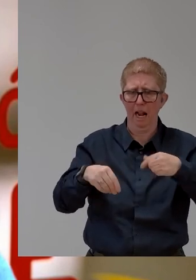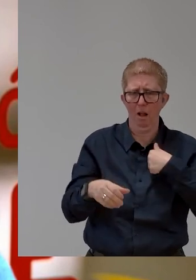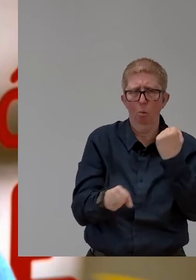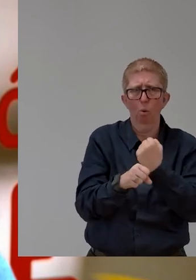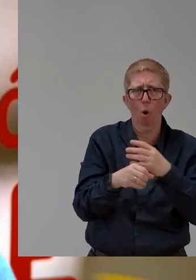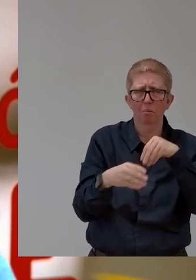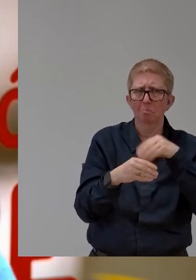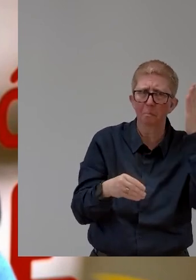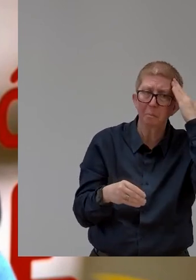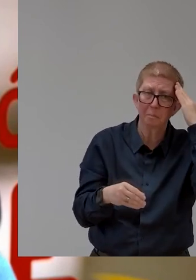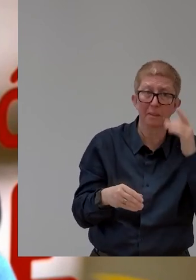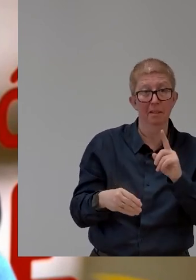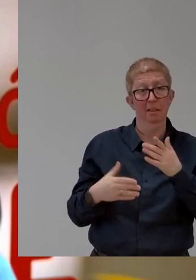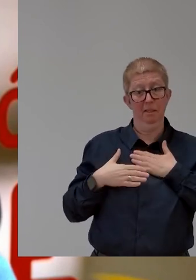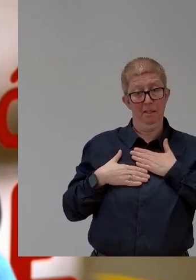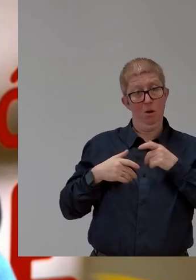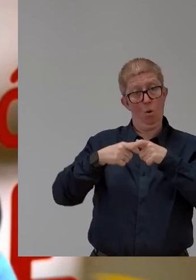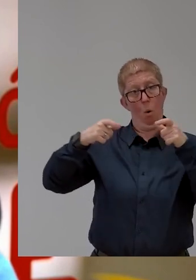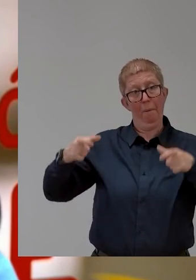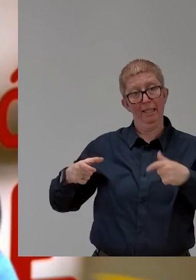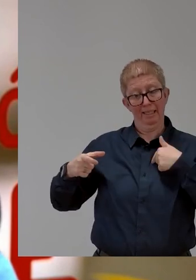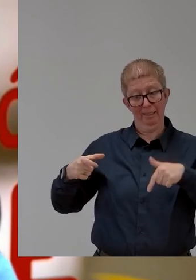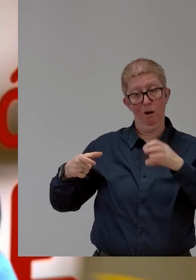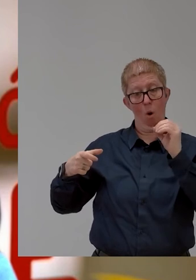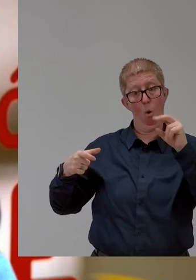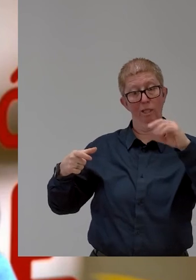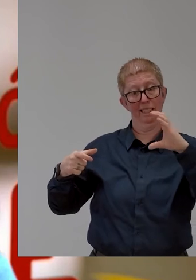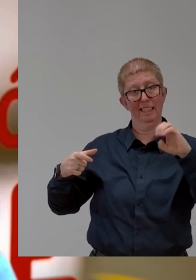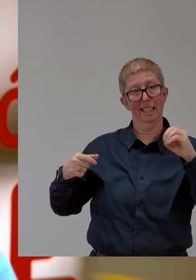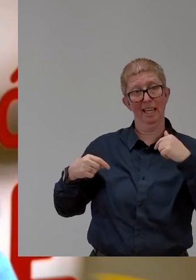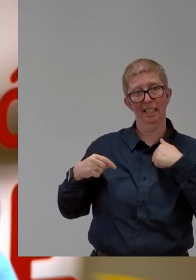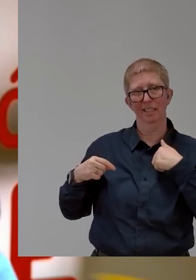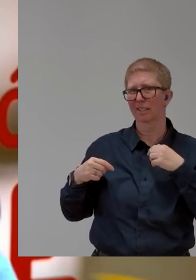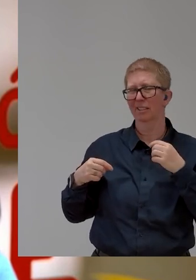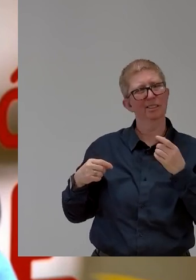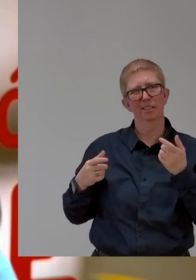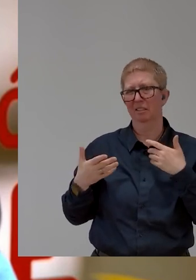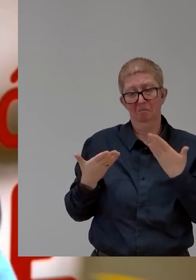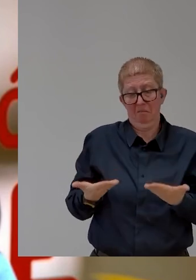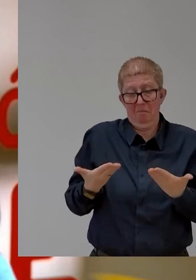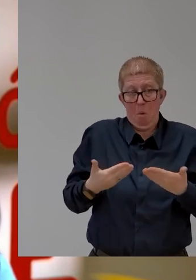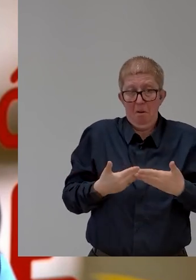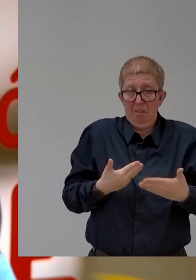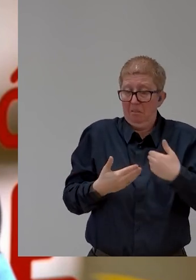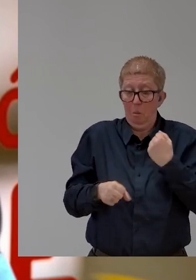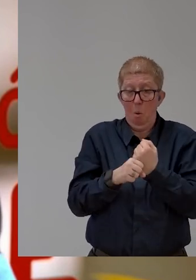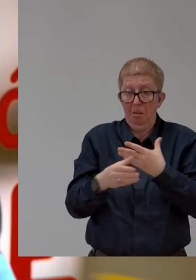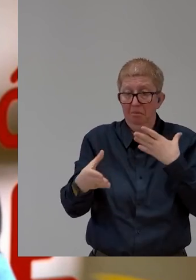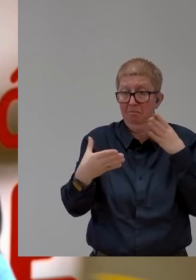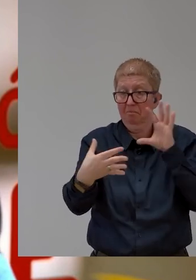working with them. Probably if we want to contact them, it would be easy